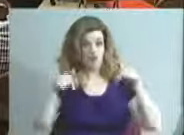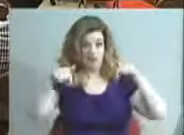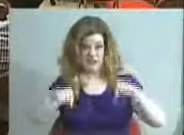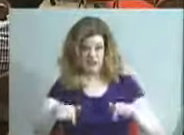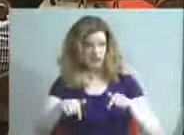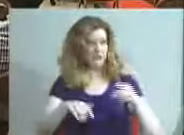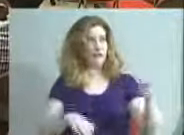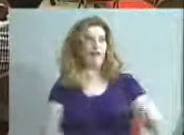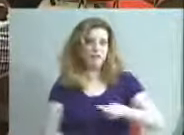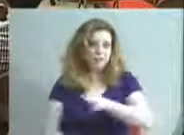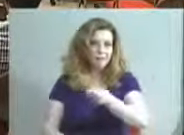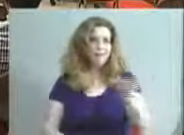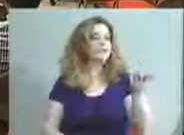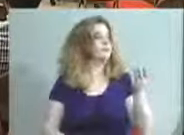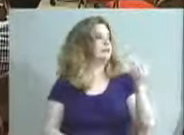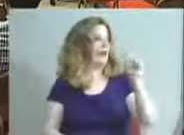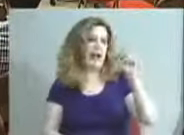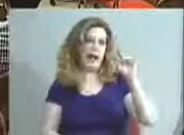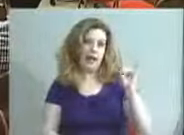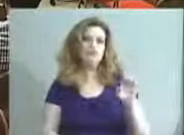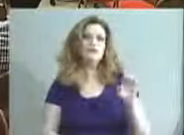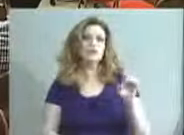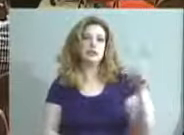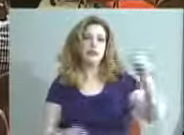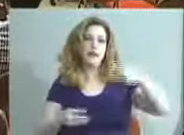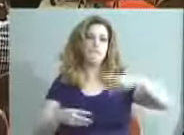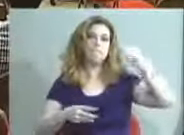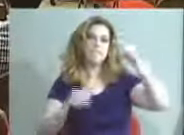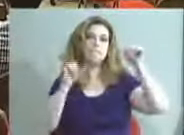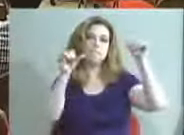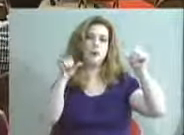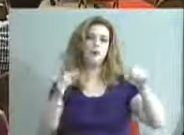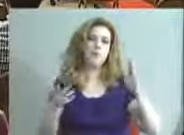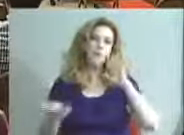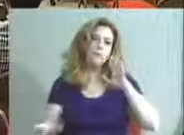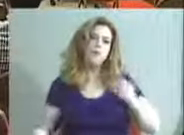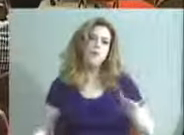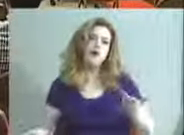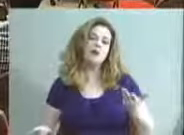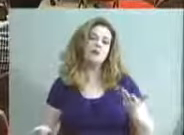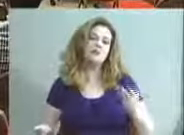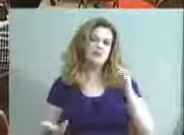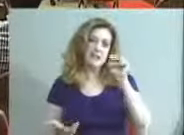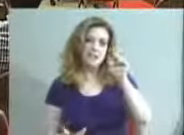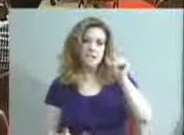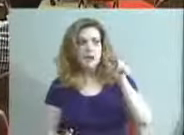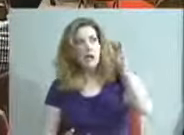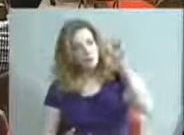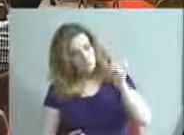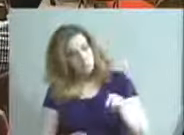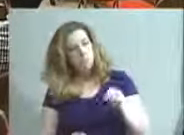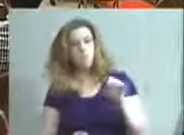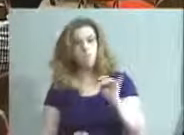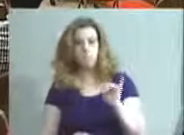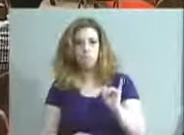I will give this to Angie and she'll be able to post it. And the media will be able to see it as well.